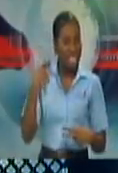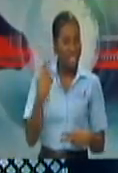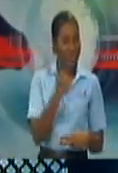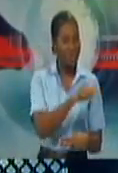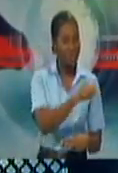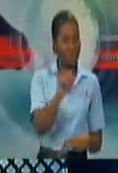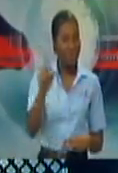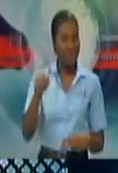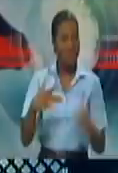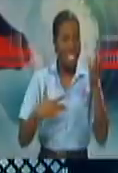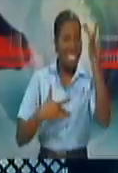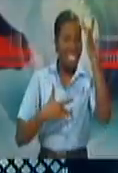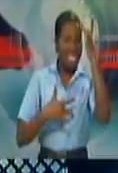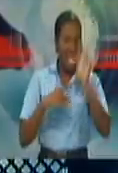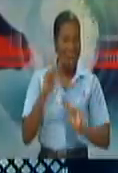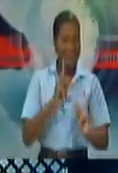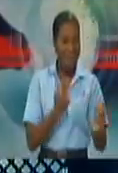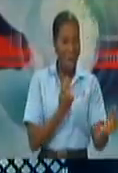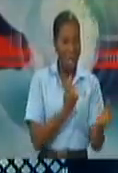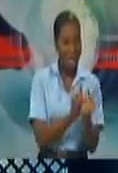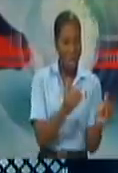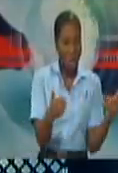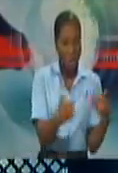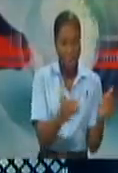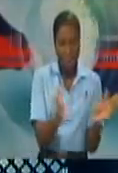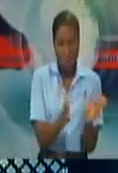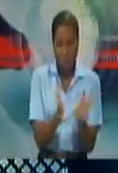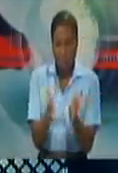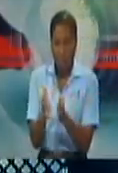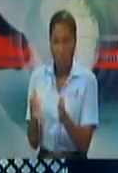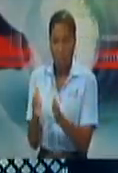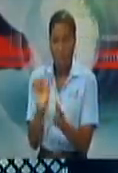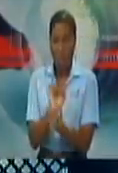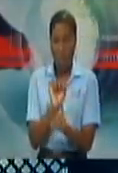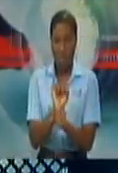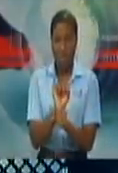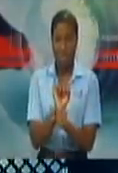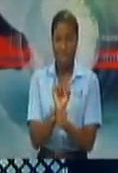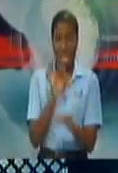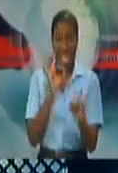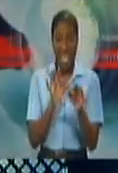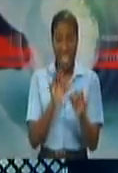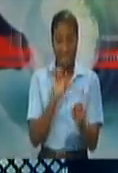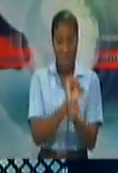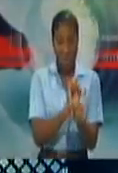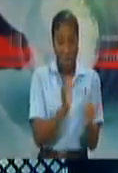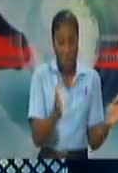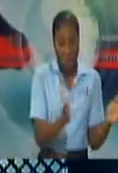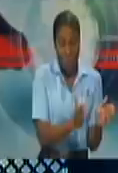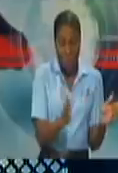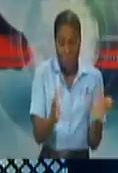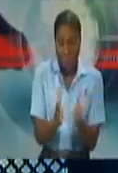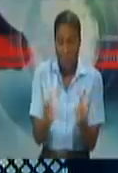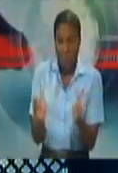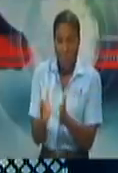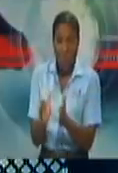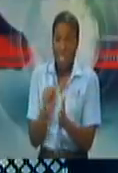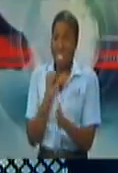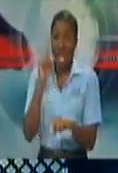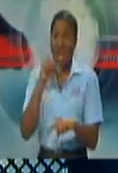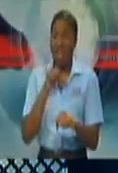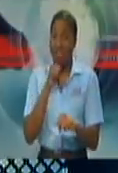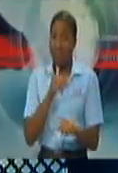social distance. distance. So if you're in a space that is extremely cramped, you're not able to get the six feet apart, there are no cubicles